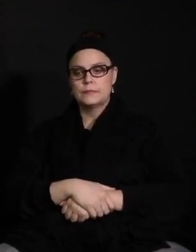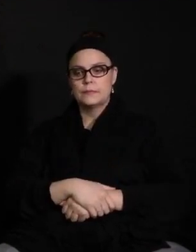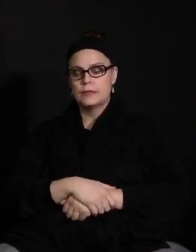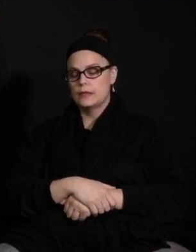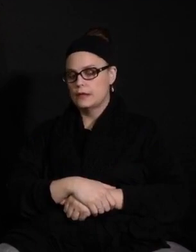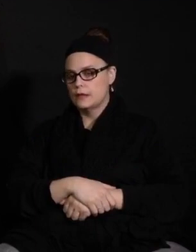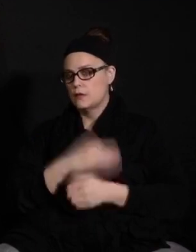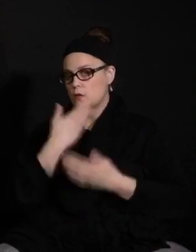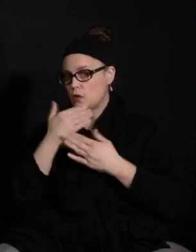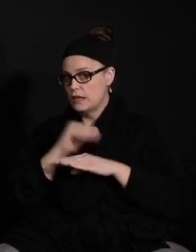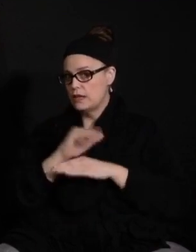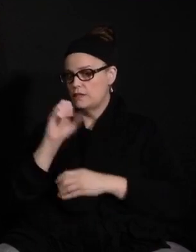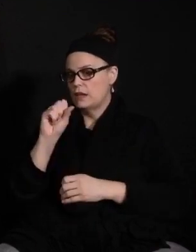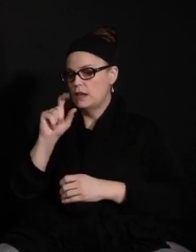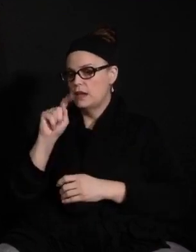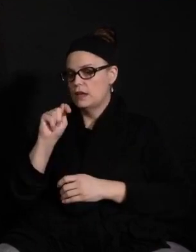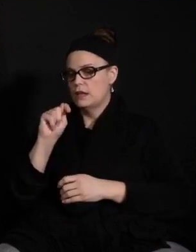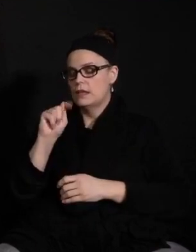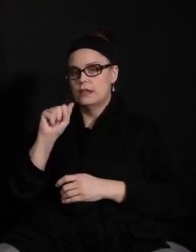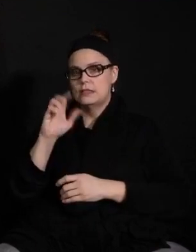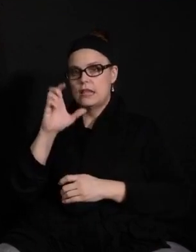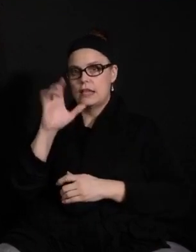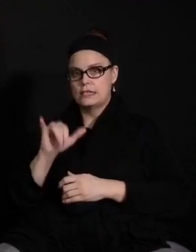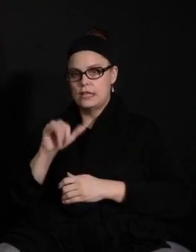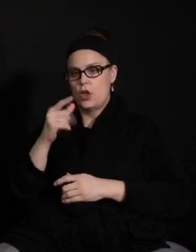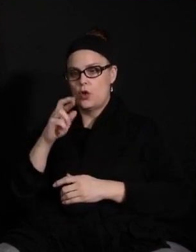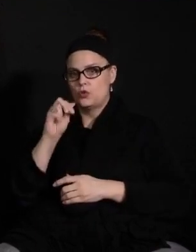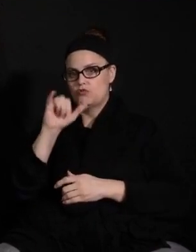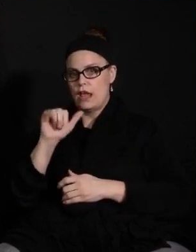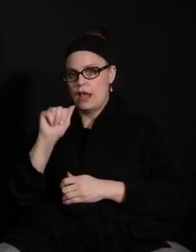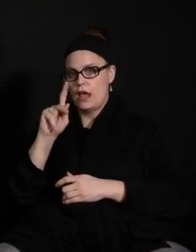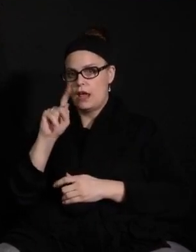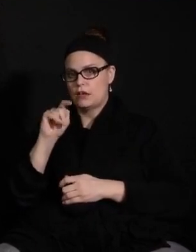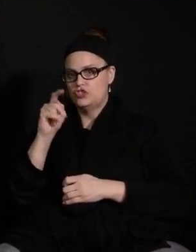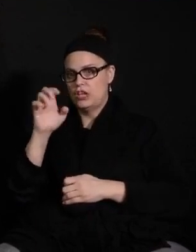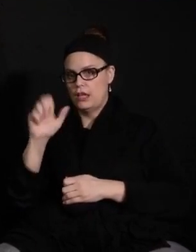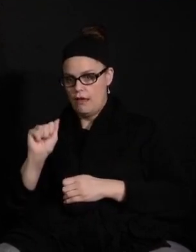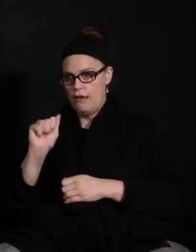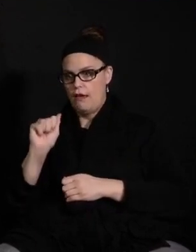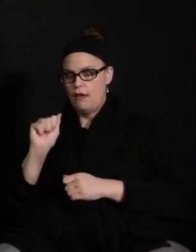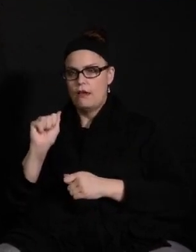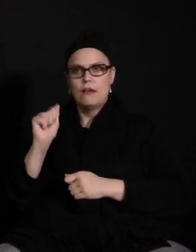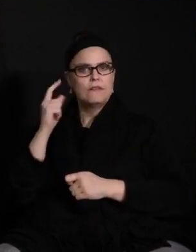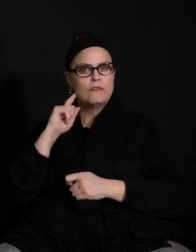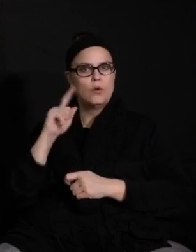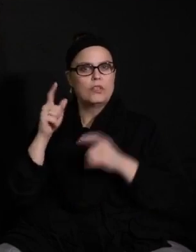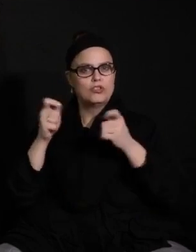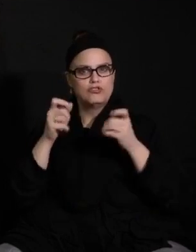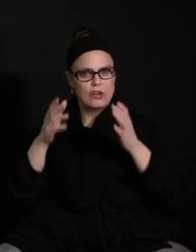Good evening. I'm Stacey Grayachea, and I am the Director of Research, Evaluation, and Assessment.